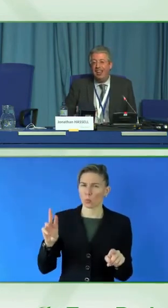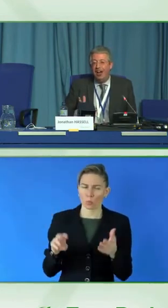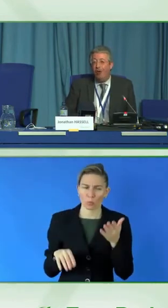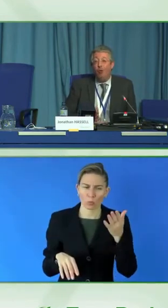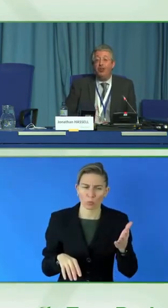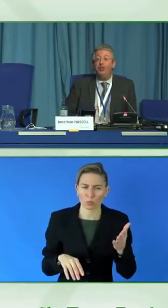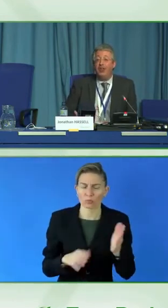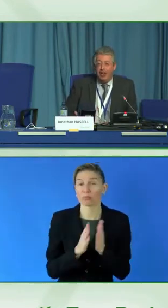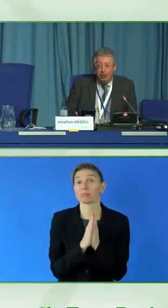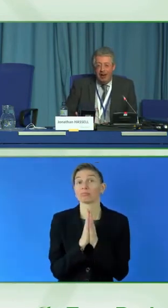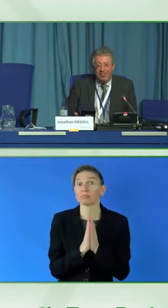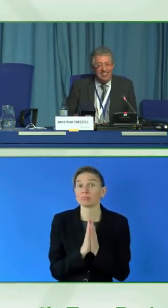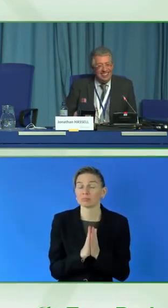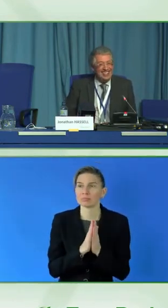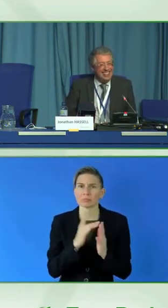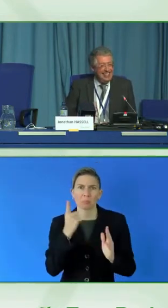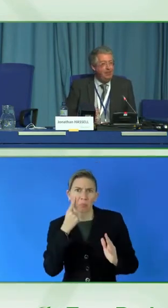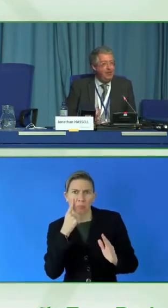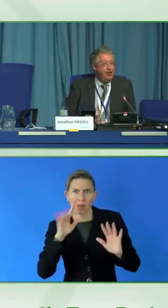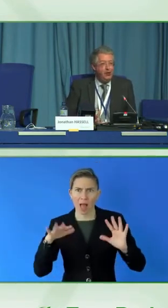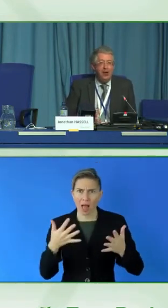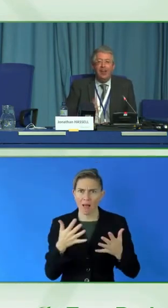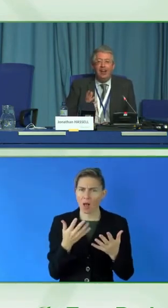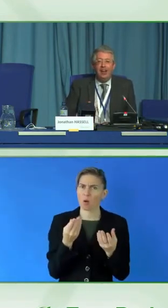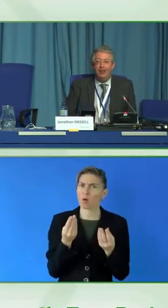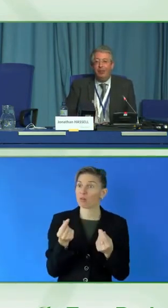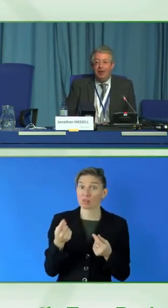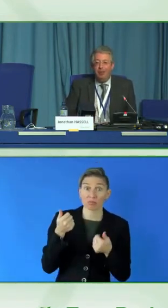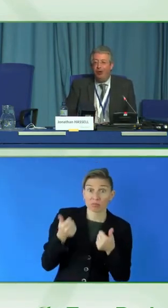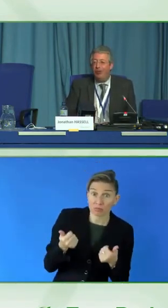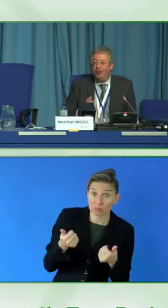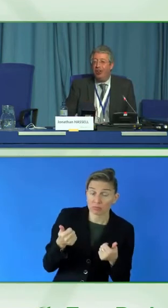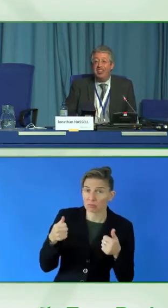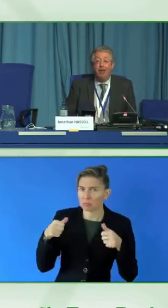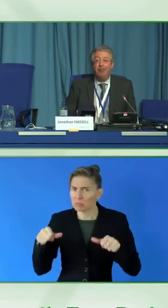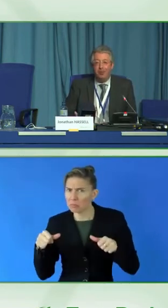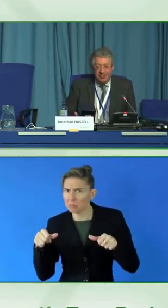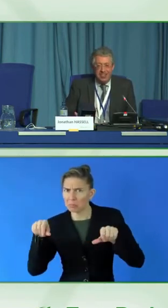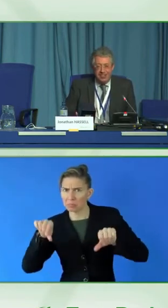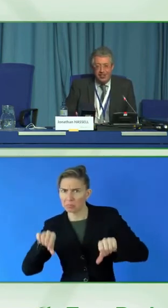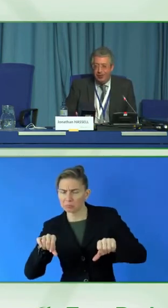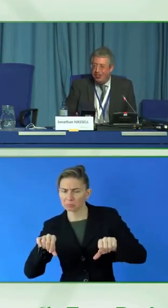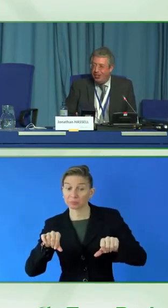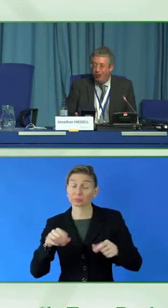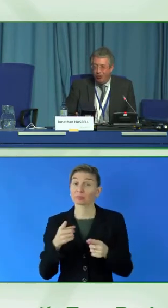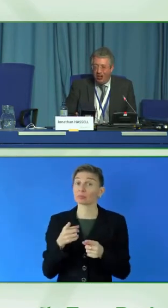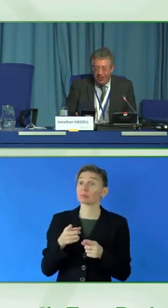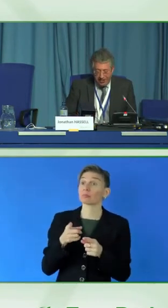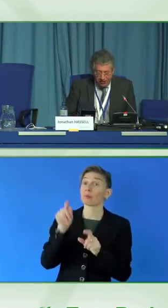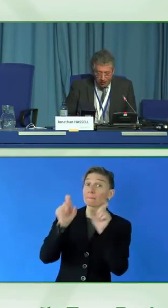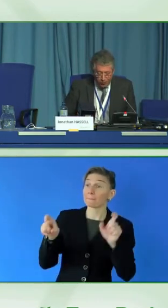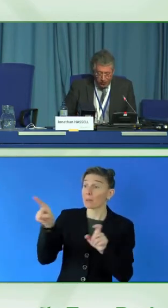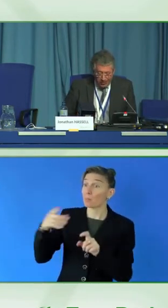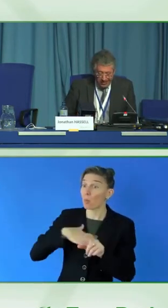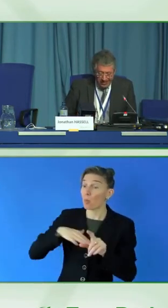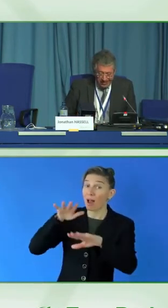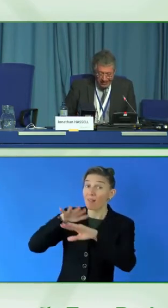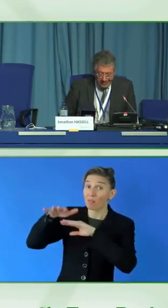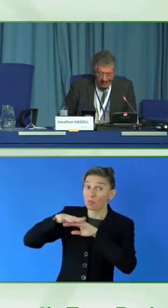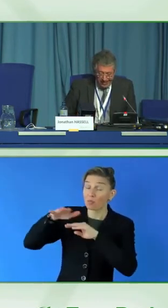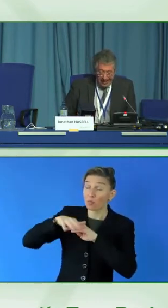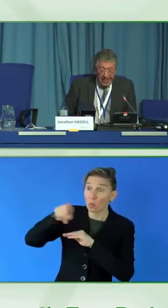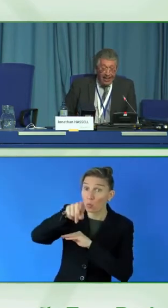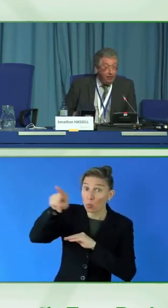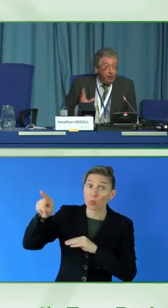tell us what you think about it. Does it give you, the people who are trying to implement accessibility in your organizations, what you